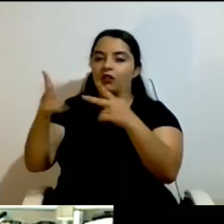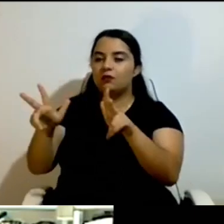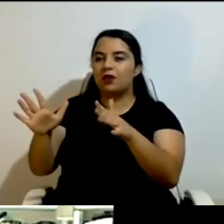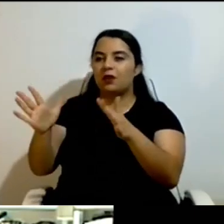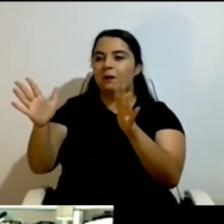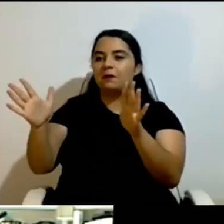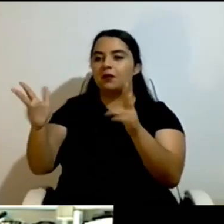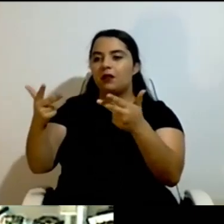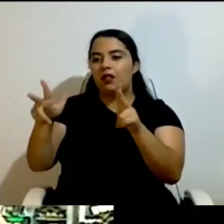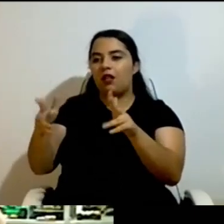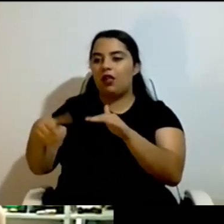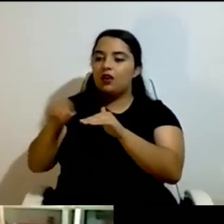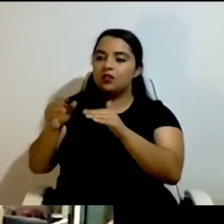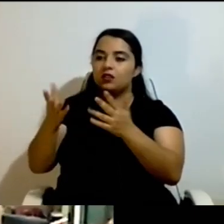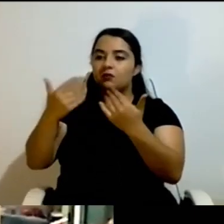Yeah.